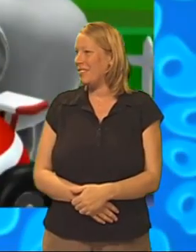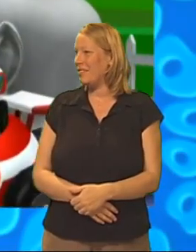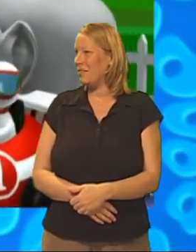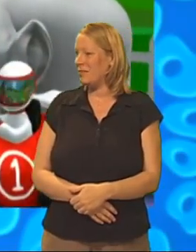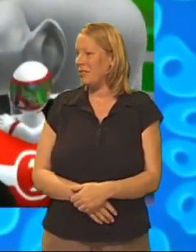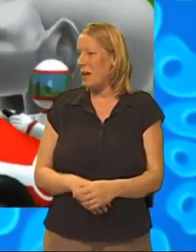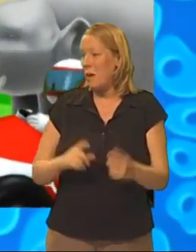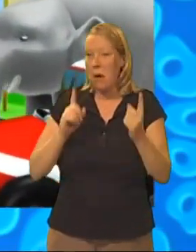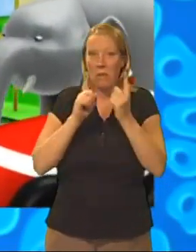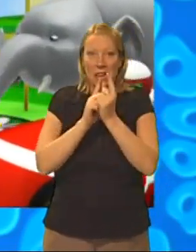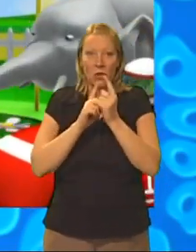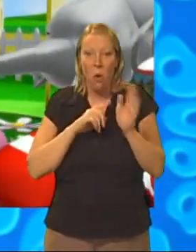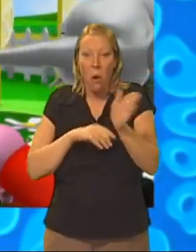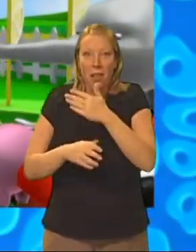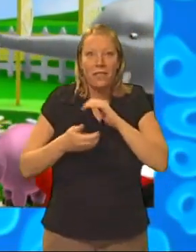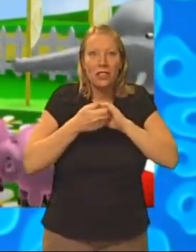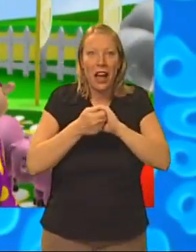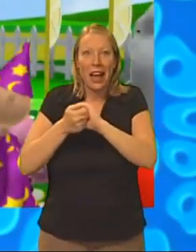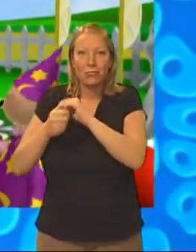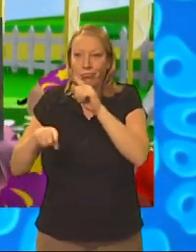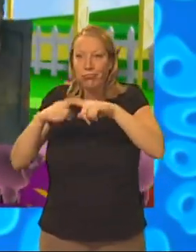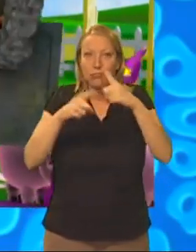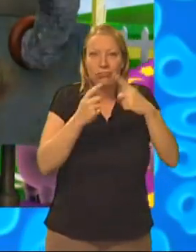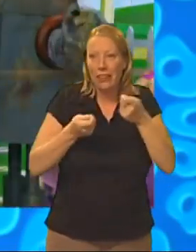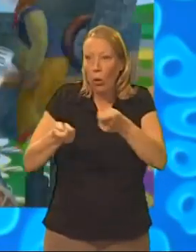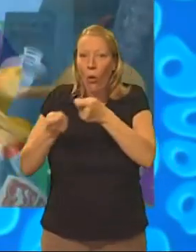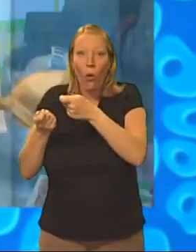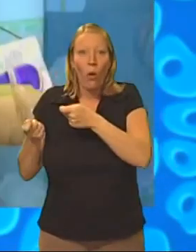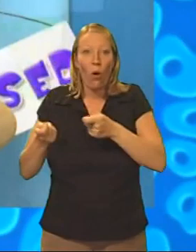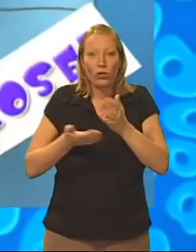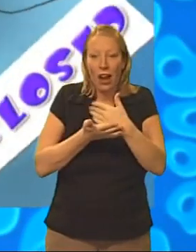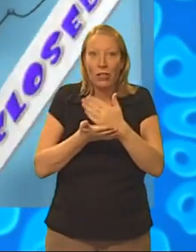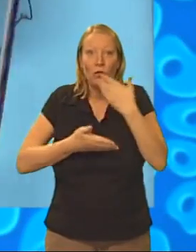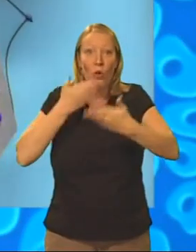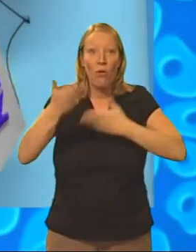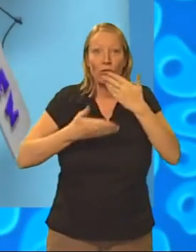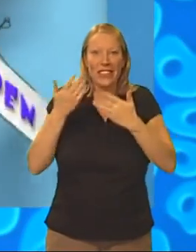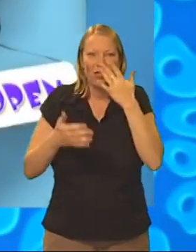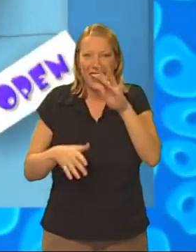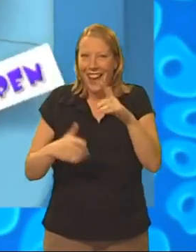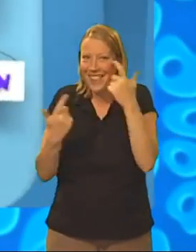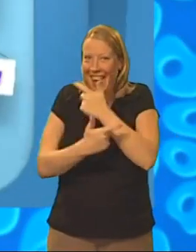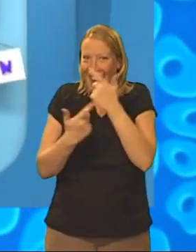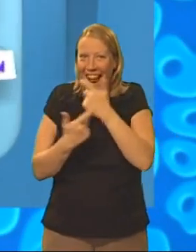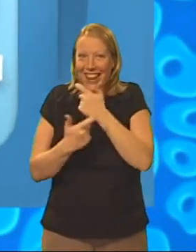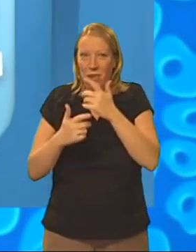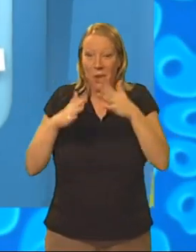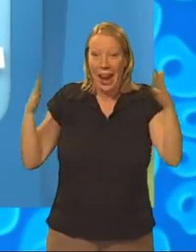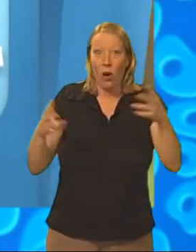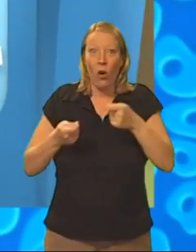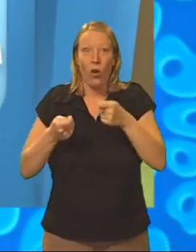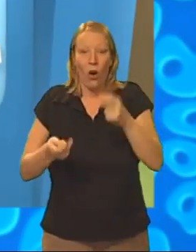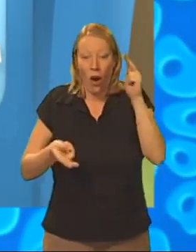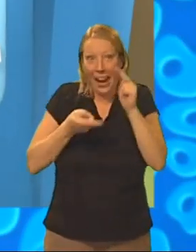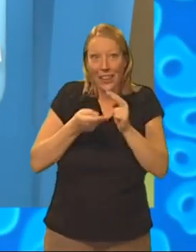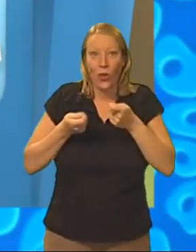Meeting all the friends we cook for, sharing stories, trips and fun. Big cook,